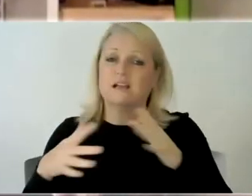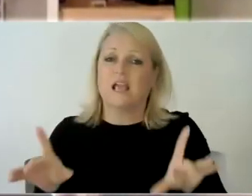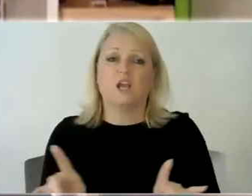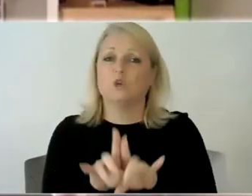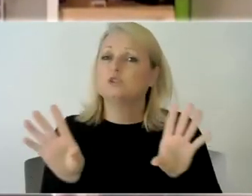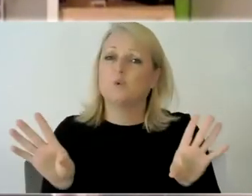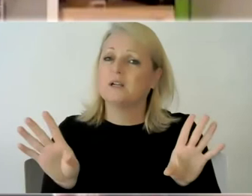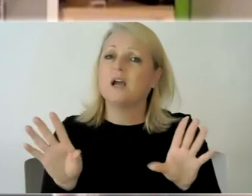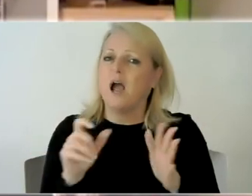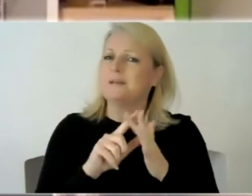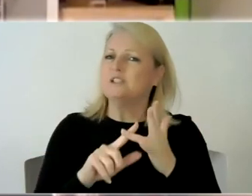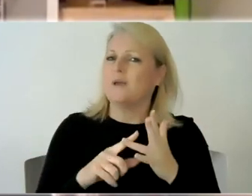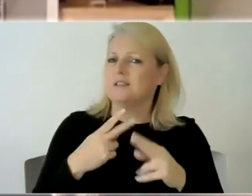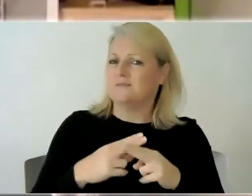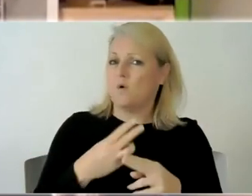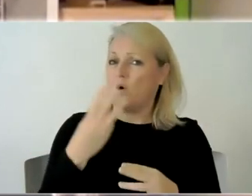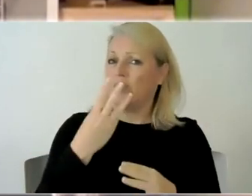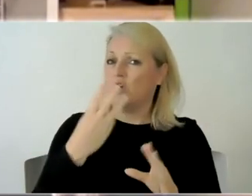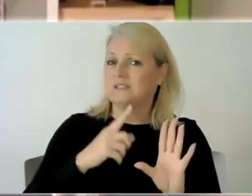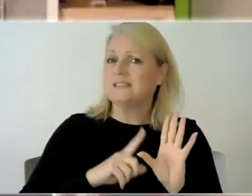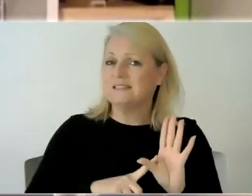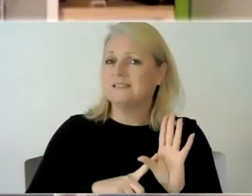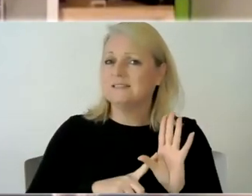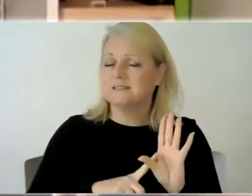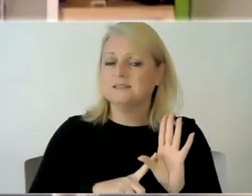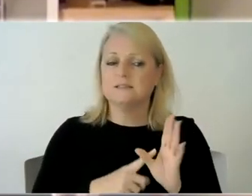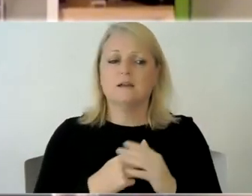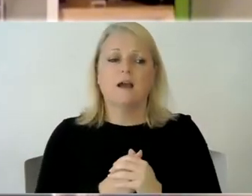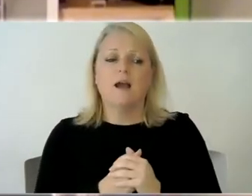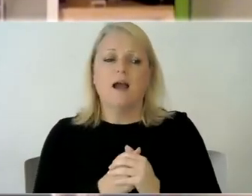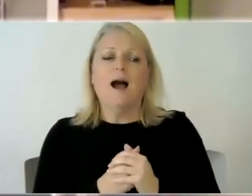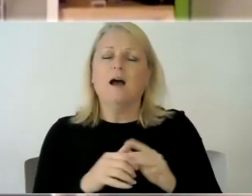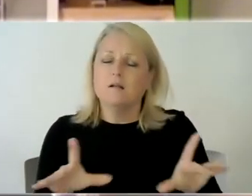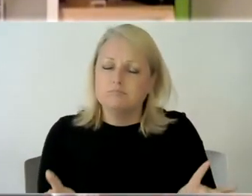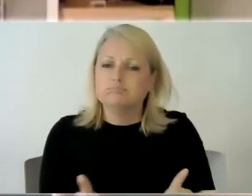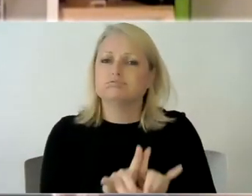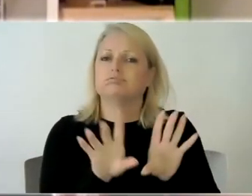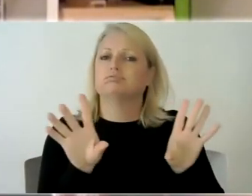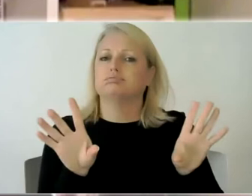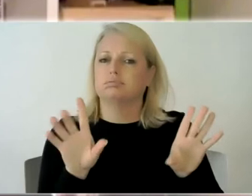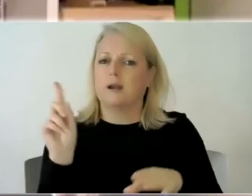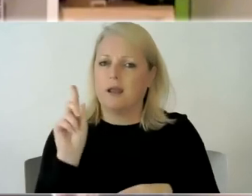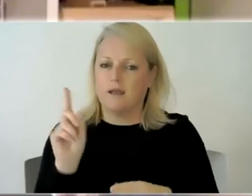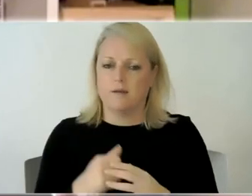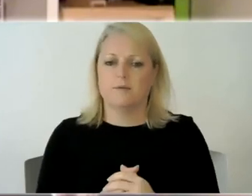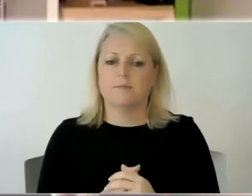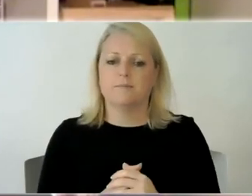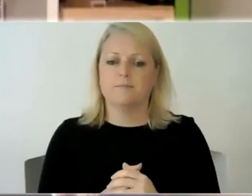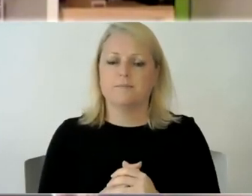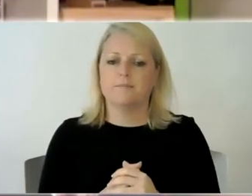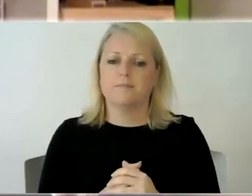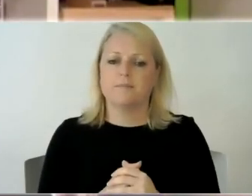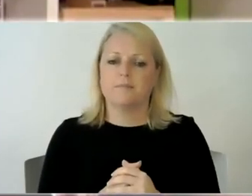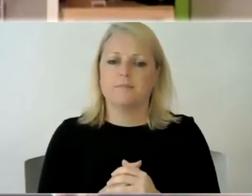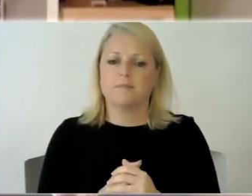nearly 13 years now and it has gotten easier um and i think